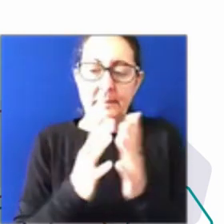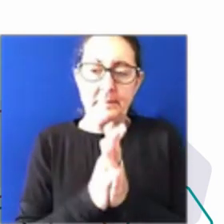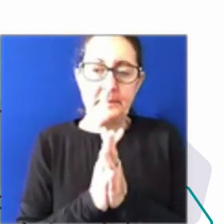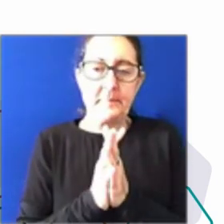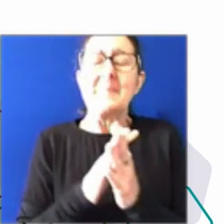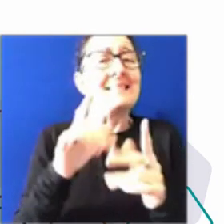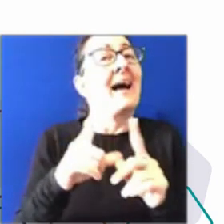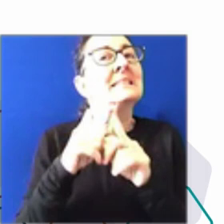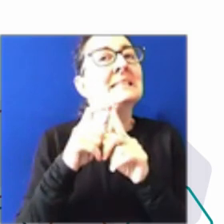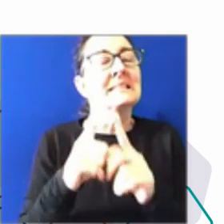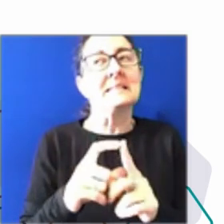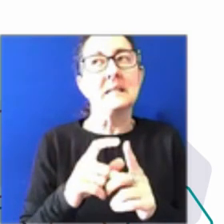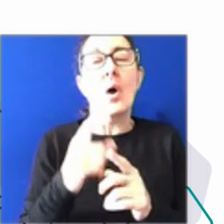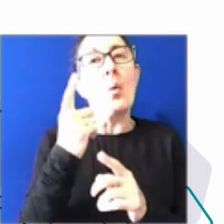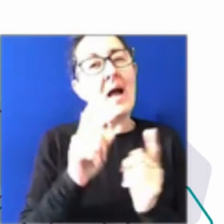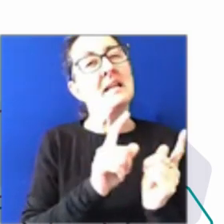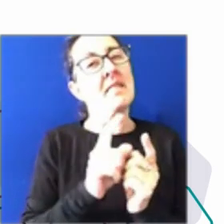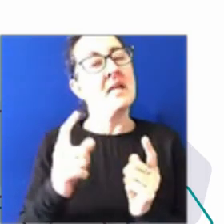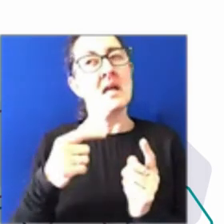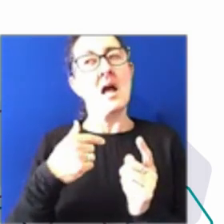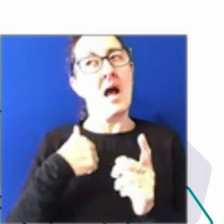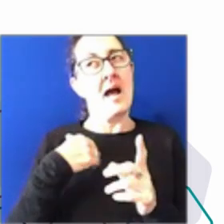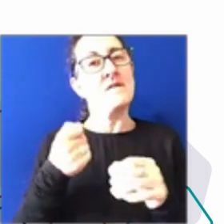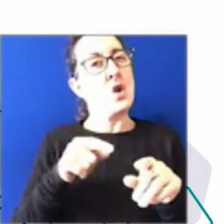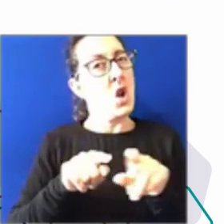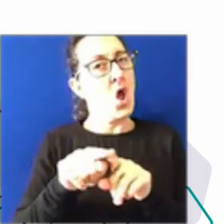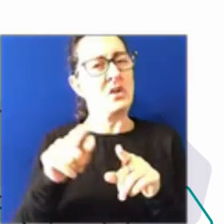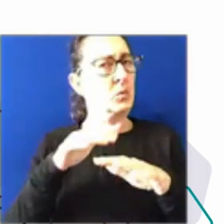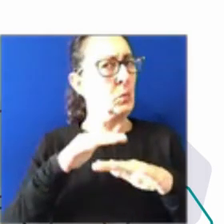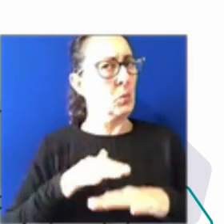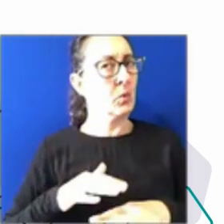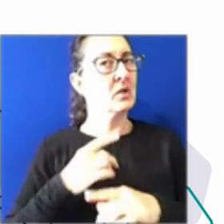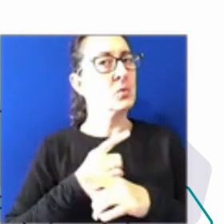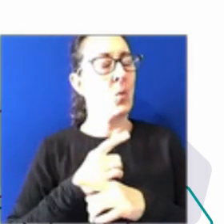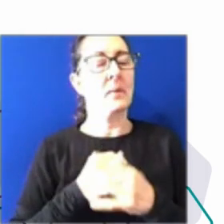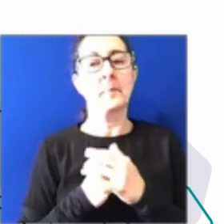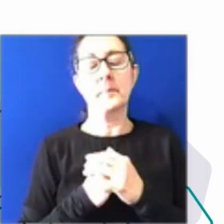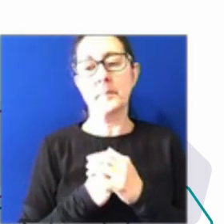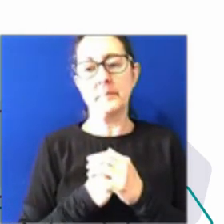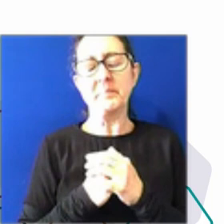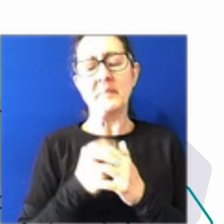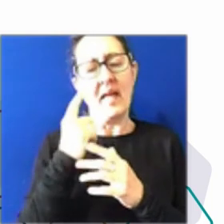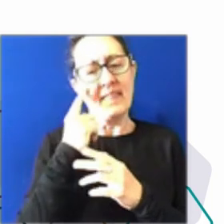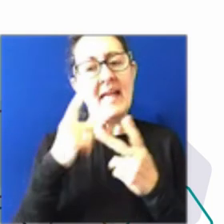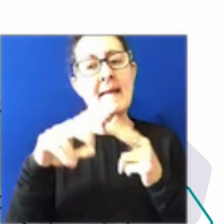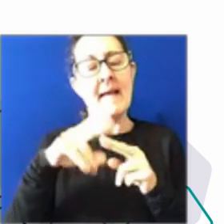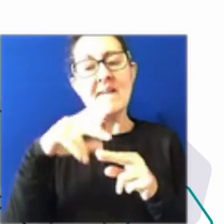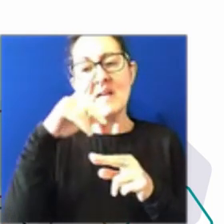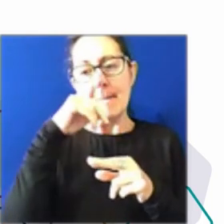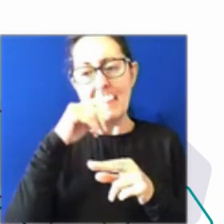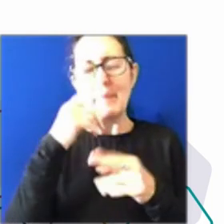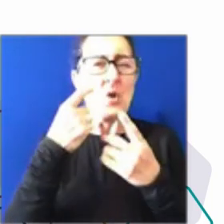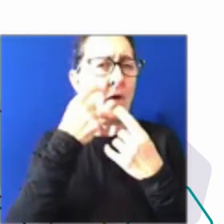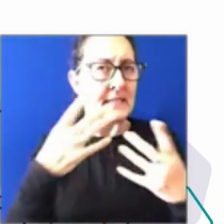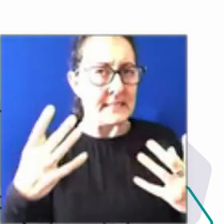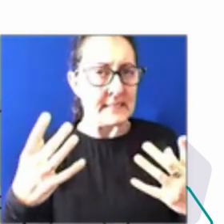obvious one. But if people are coming on the screen, when the